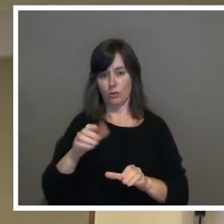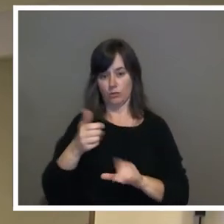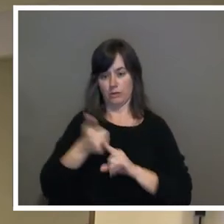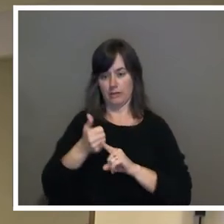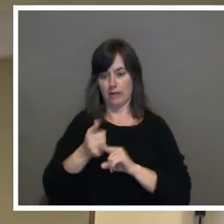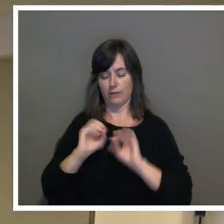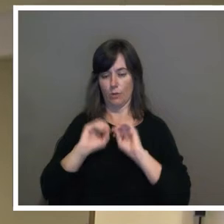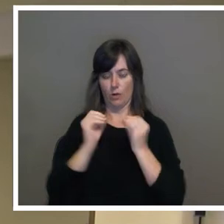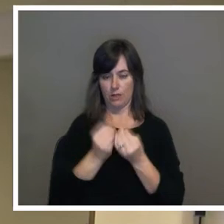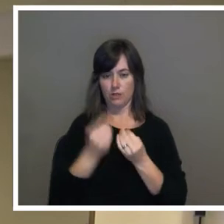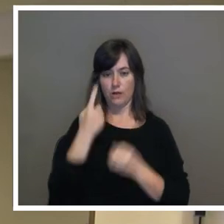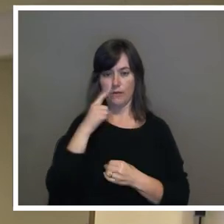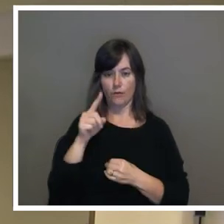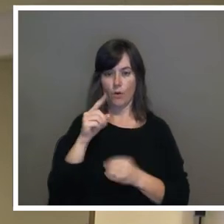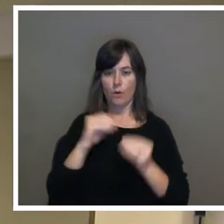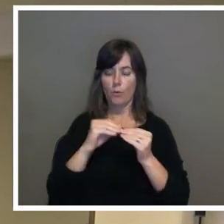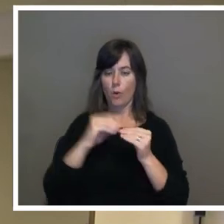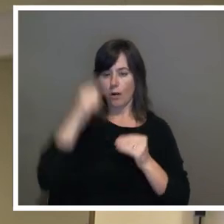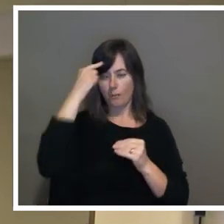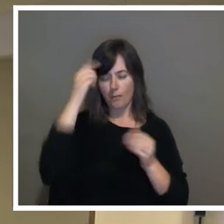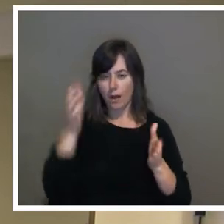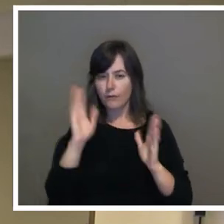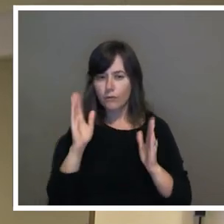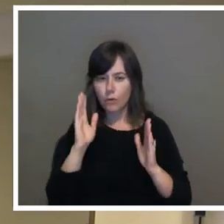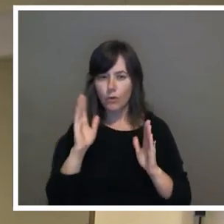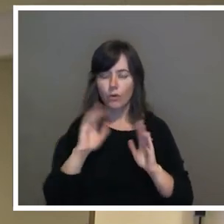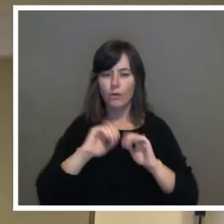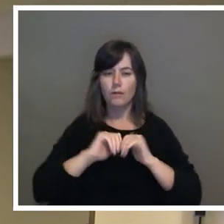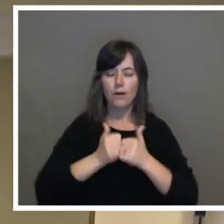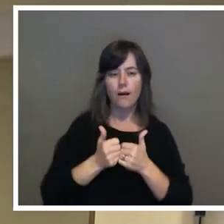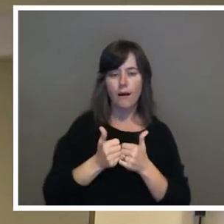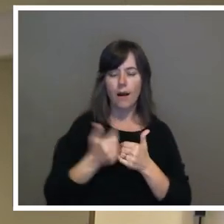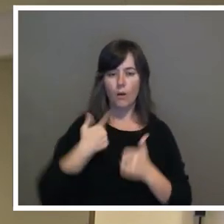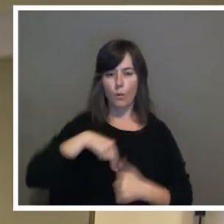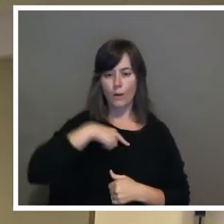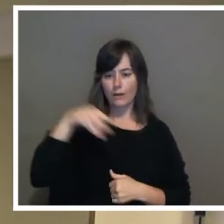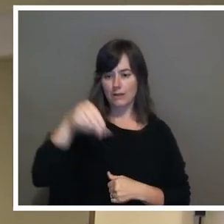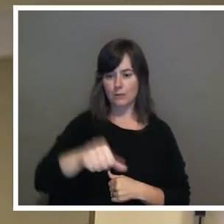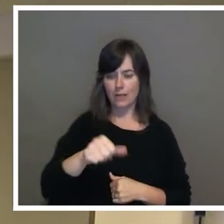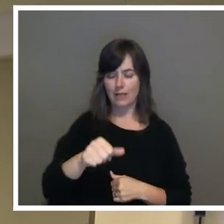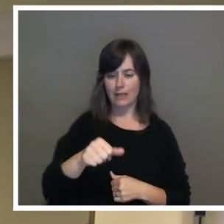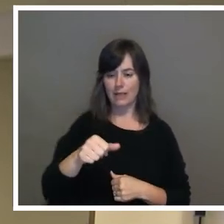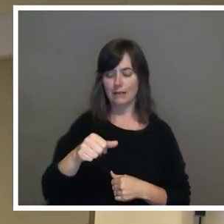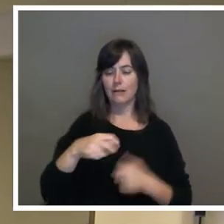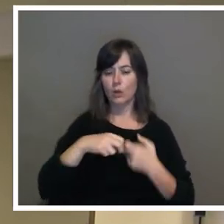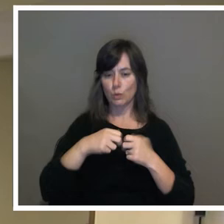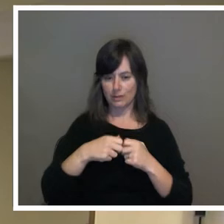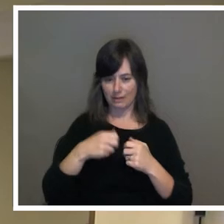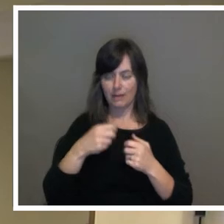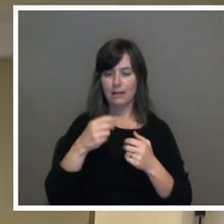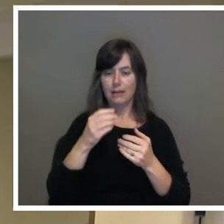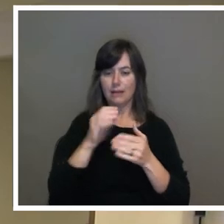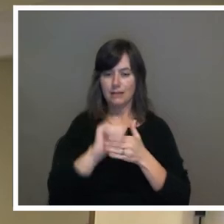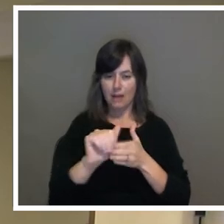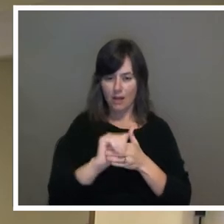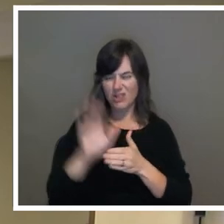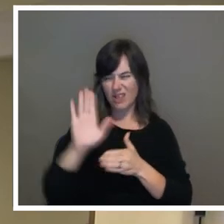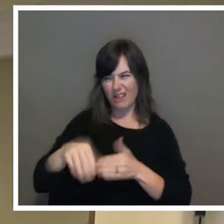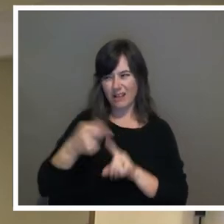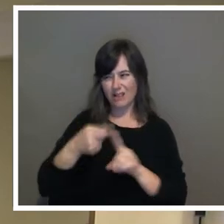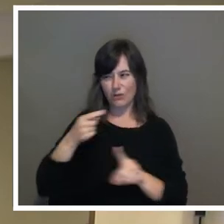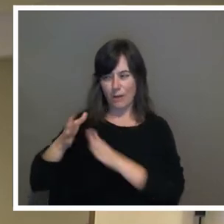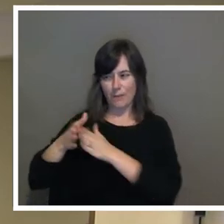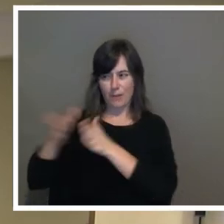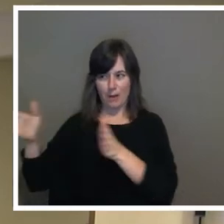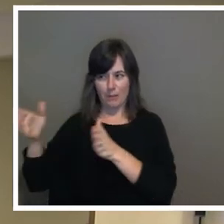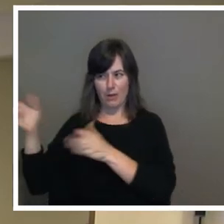mindful of how we're spending utility dollars that ultimately dollars provided to us by the public. We've got to do